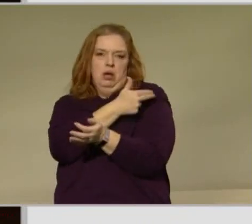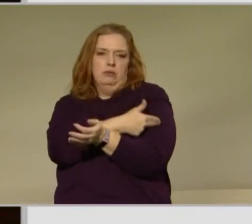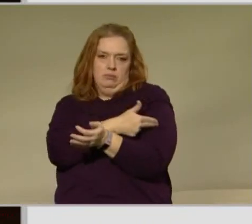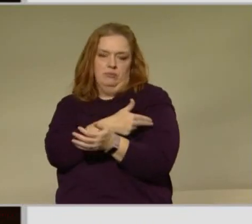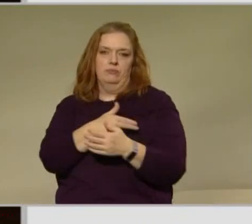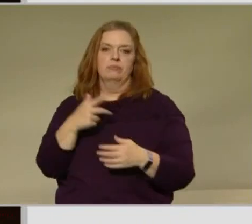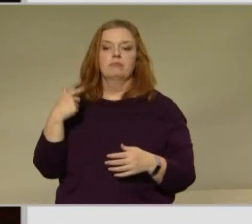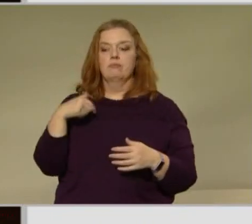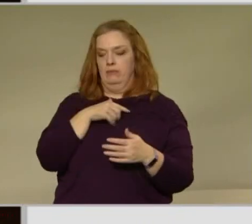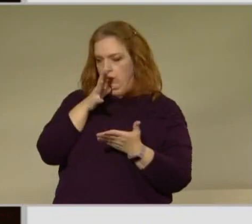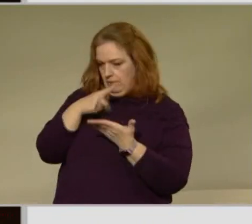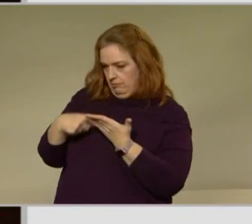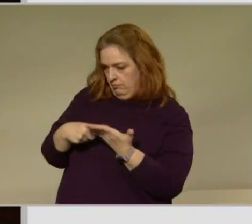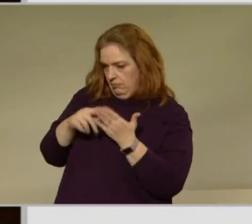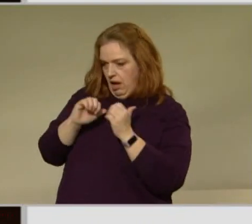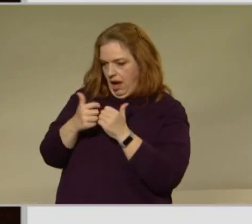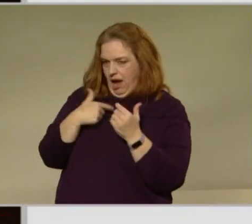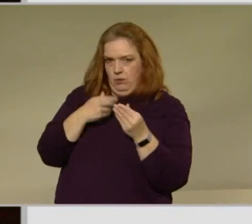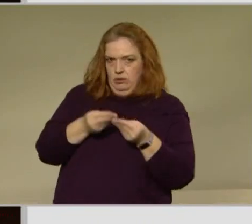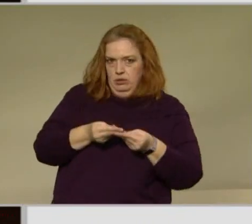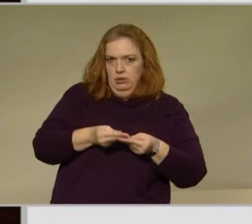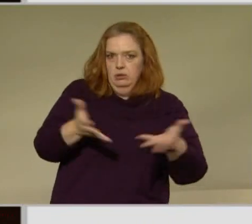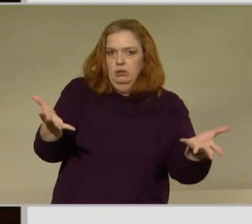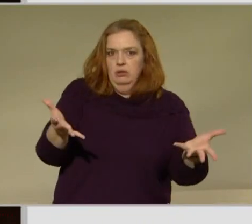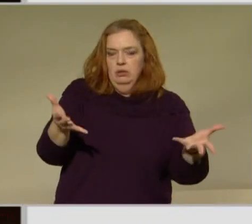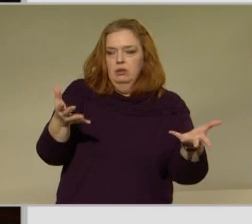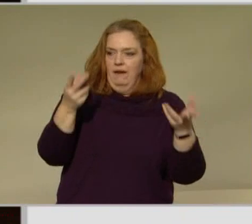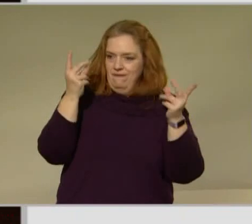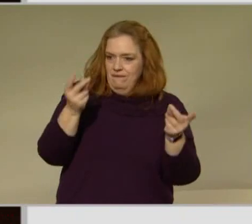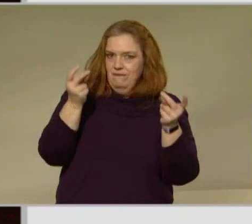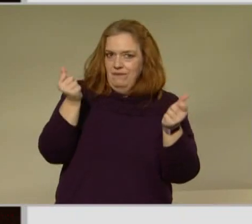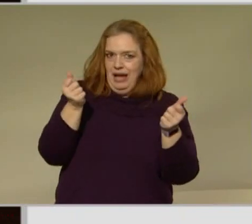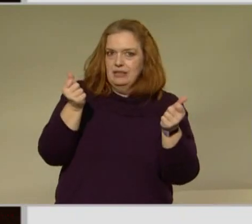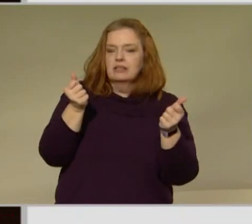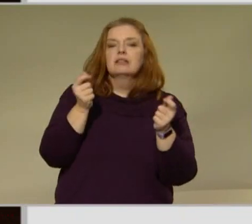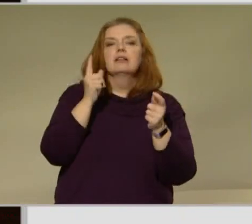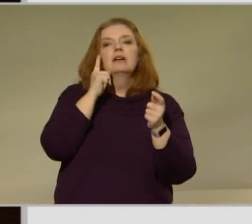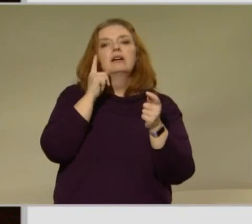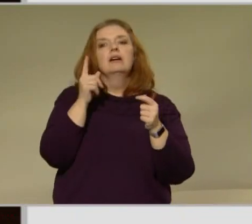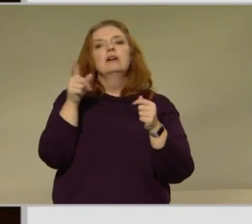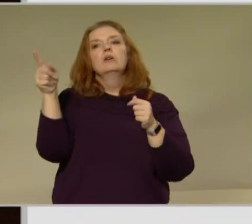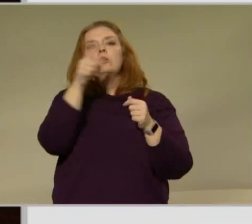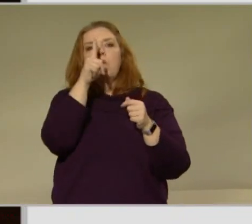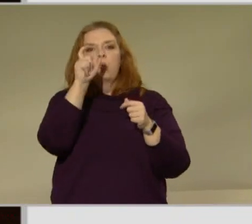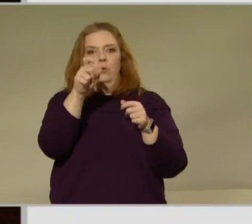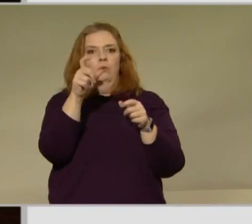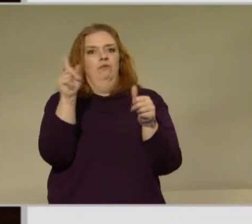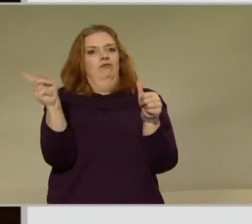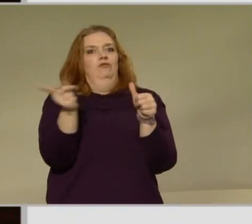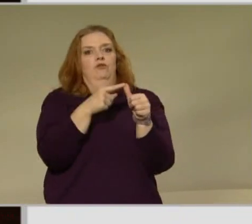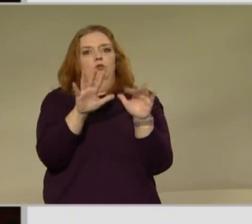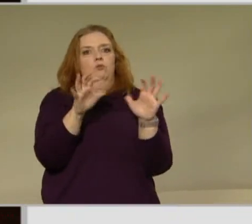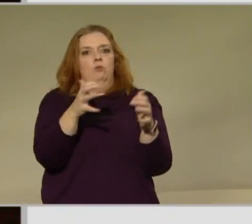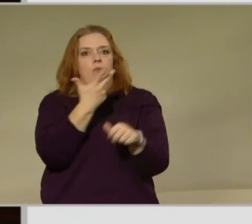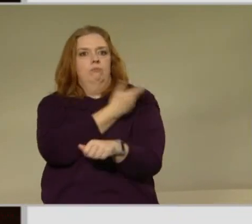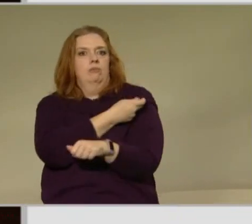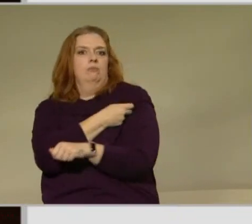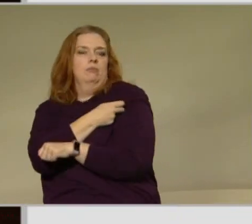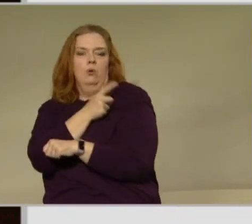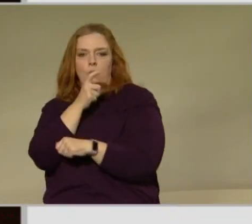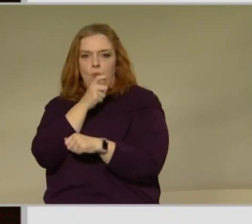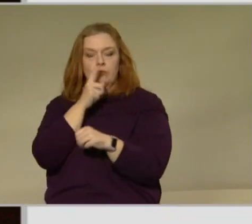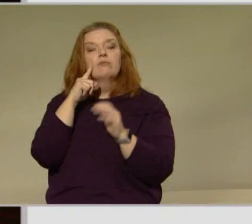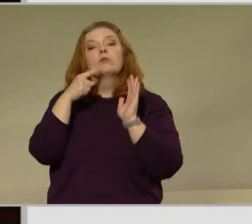to get it out quickly and effectively to those health care workers that the advisory committee feels should be getting it first so for example